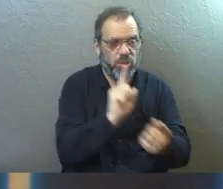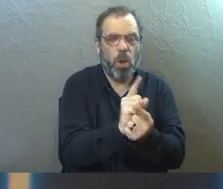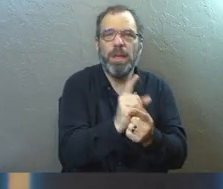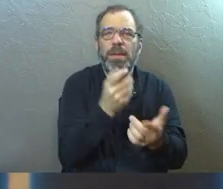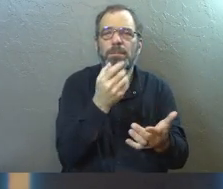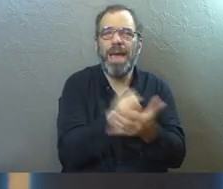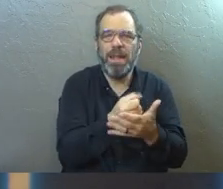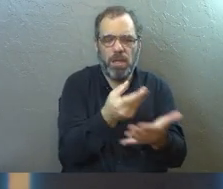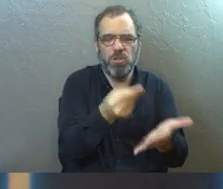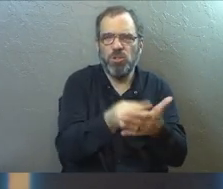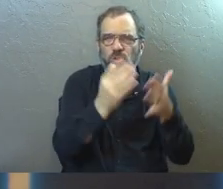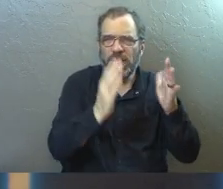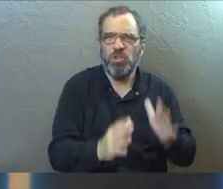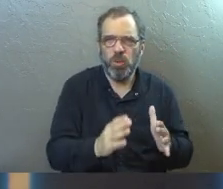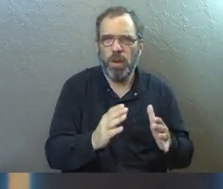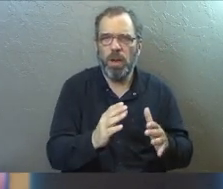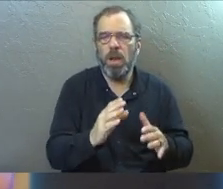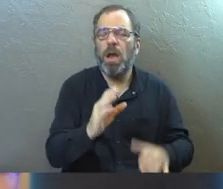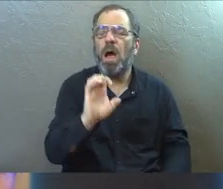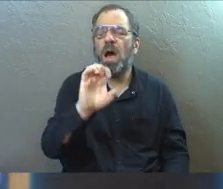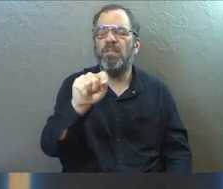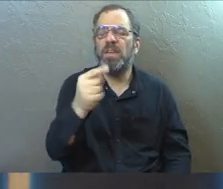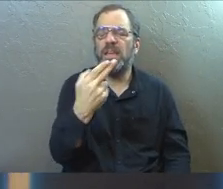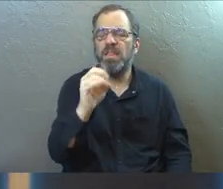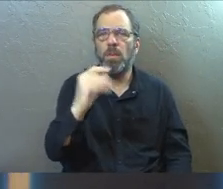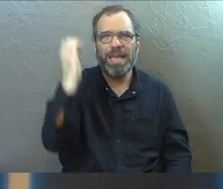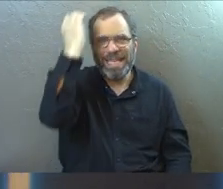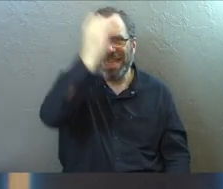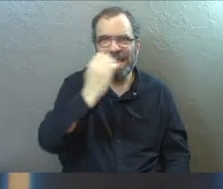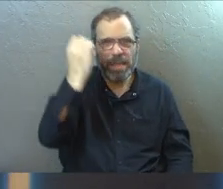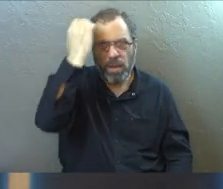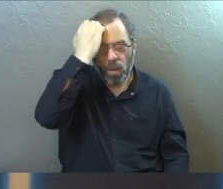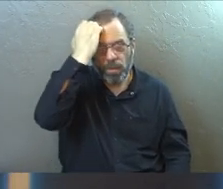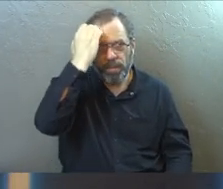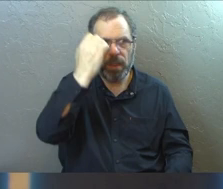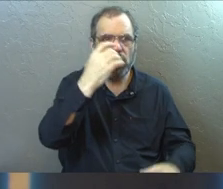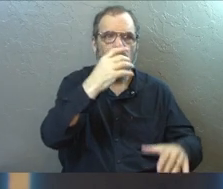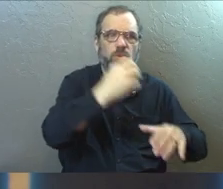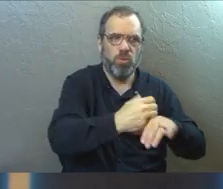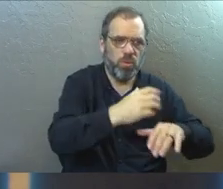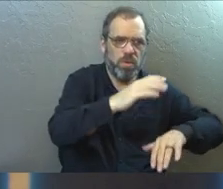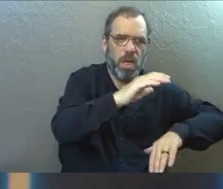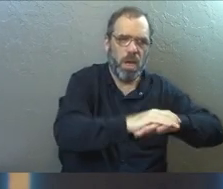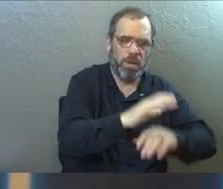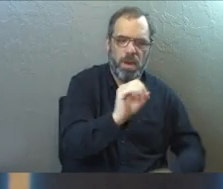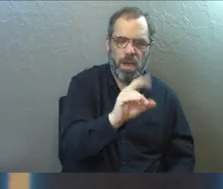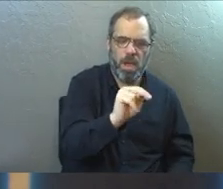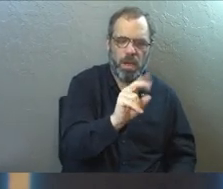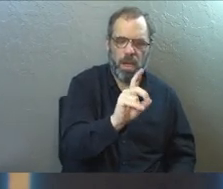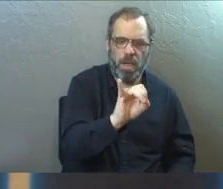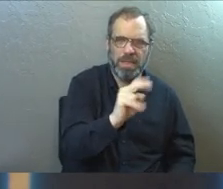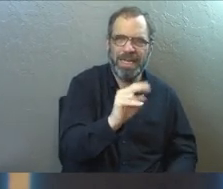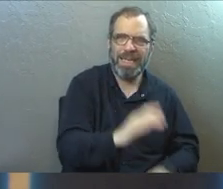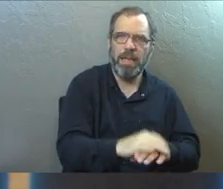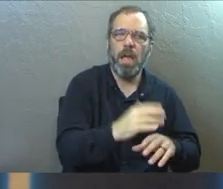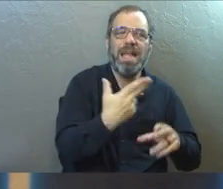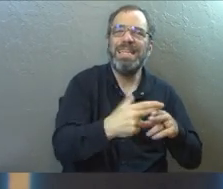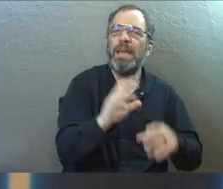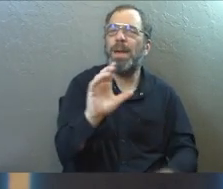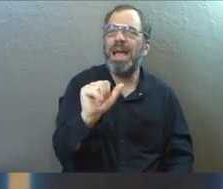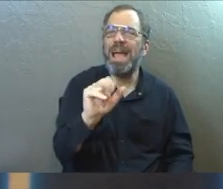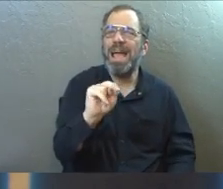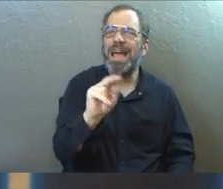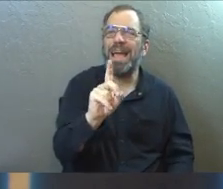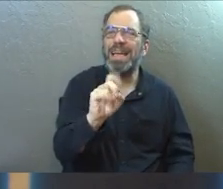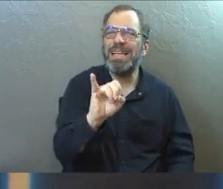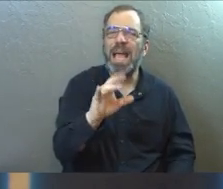Ethiopia, verse 27, A eunuch of great authority under the Kondikin. Her name is Candace, or